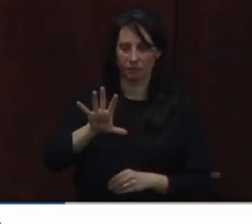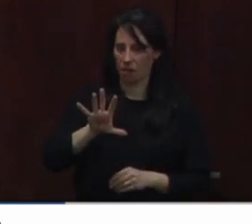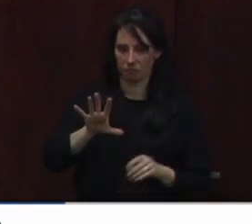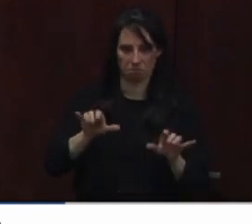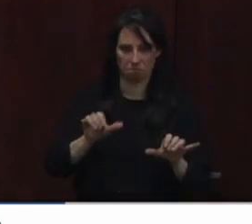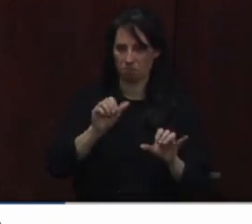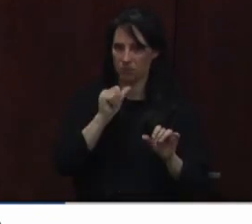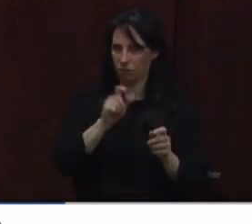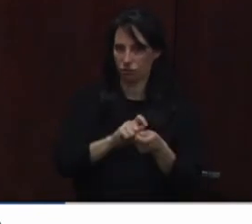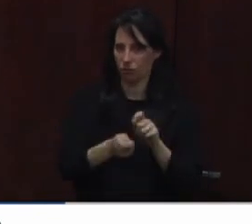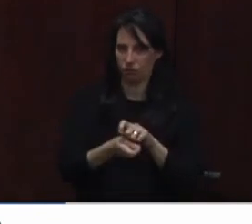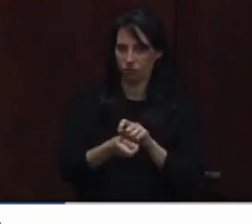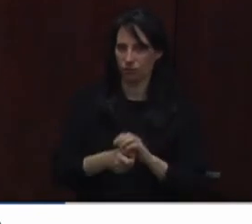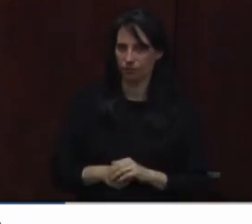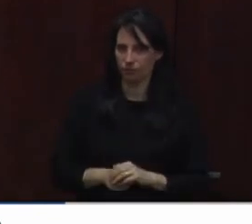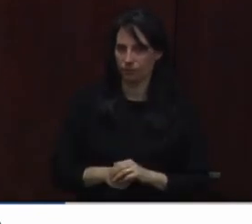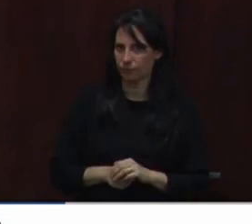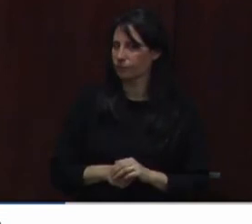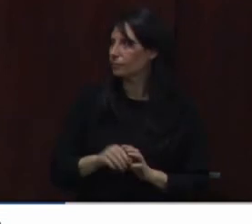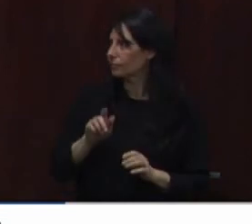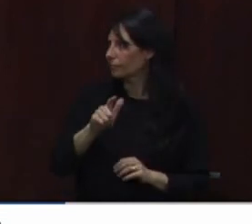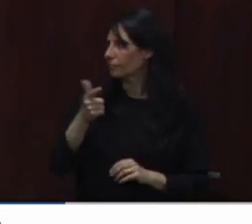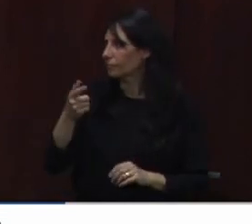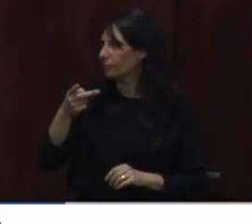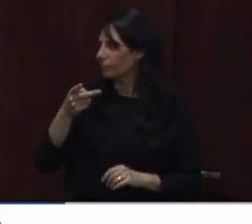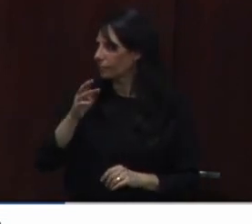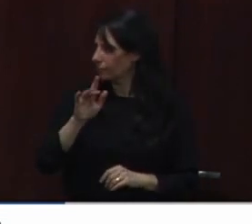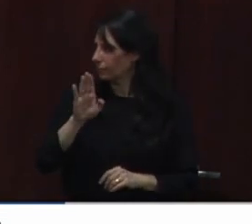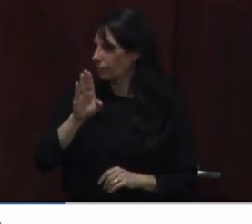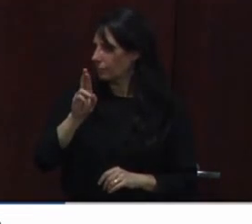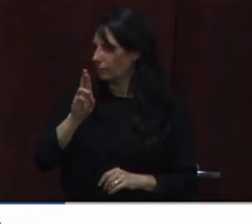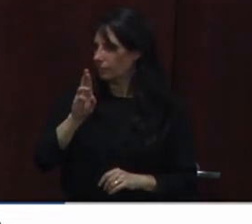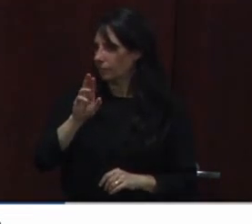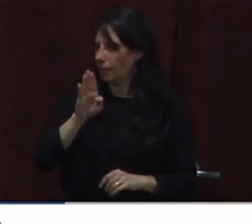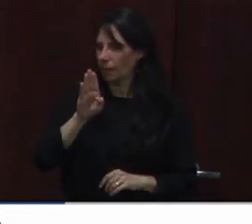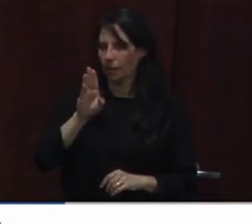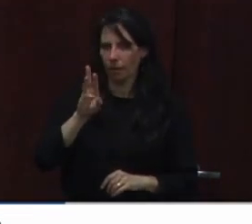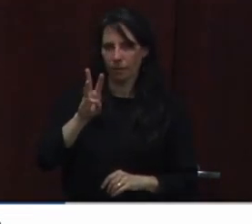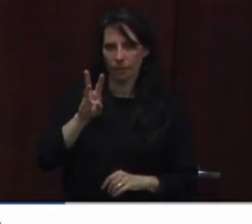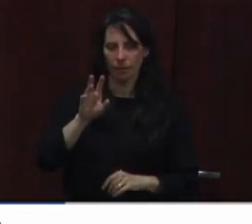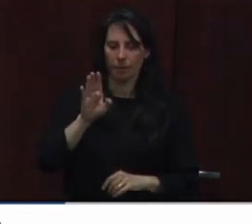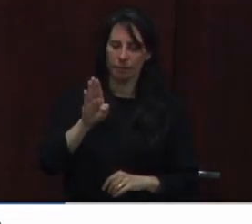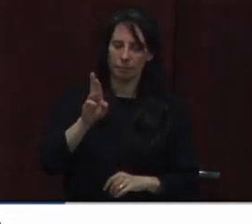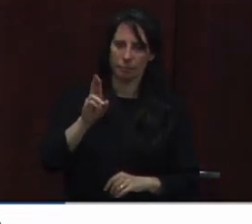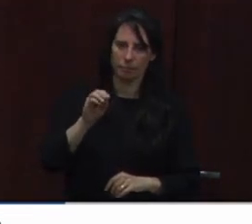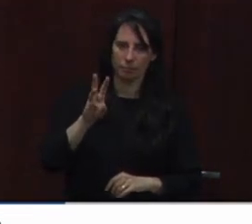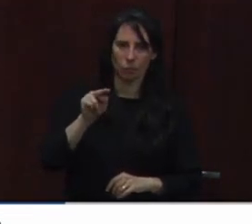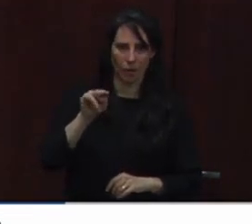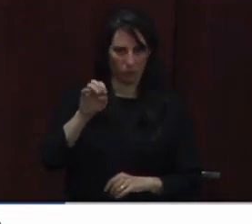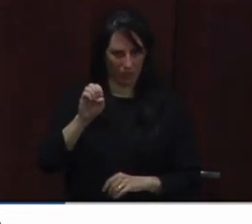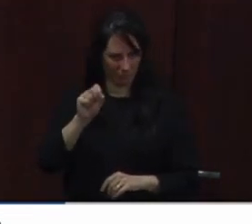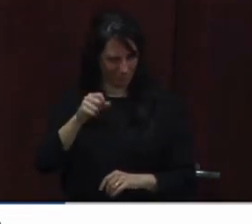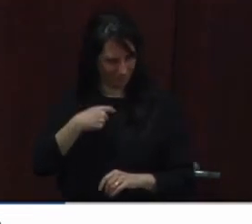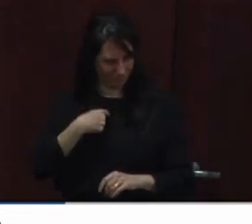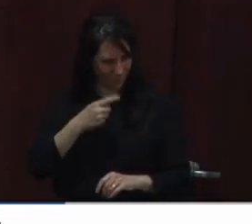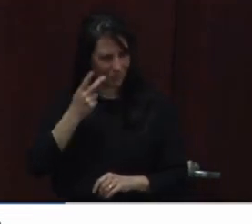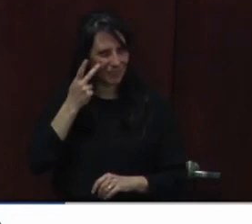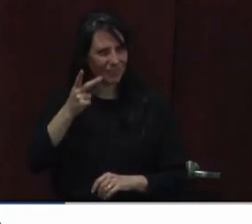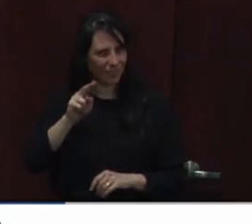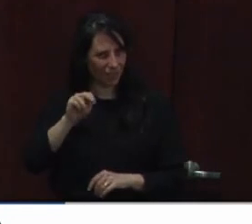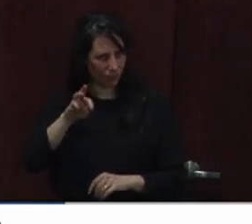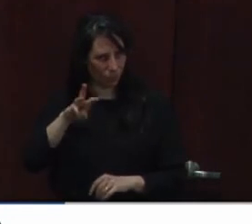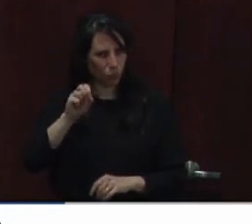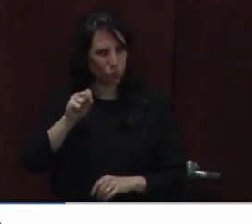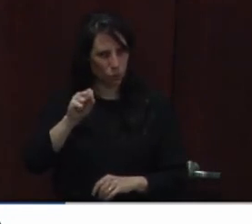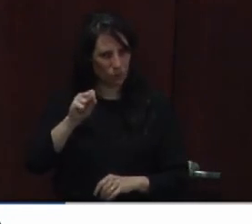so I haven't followed this maybe story quite as closely heard a bit about it are those are those mass sites going to continue or is that sort